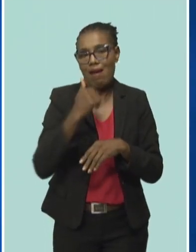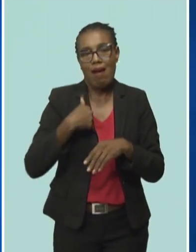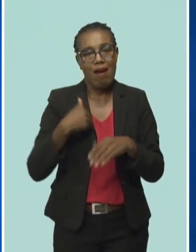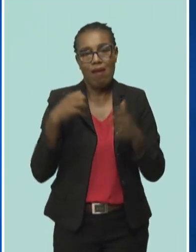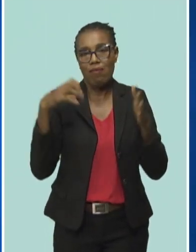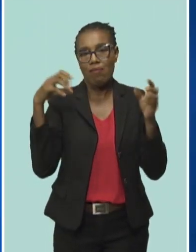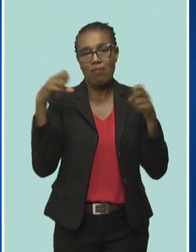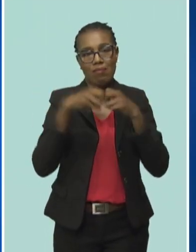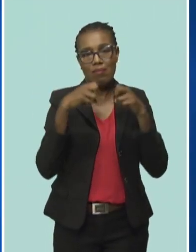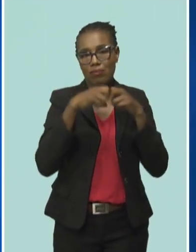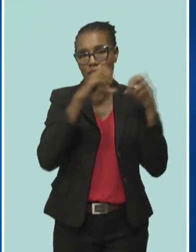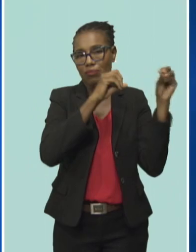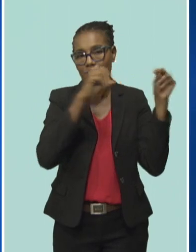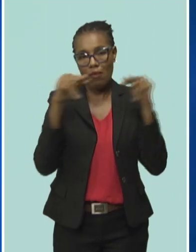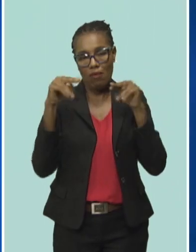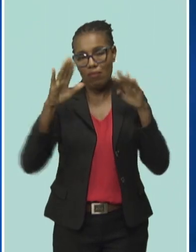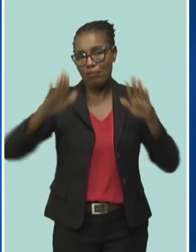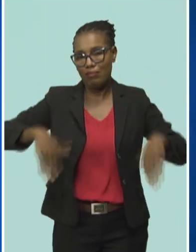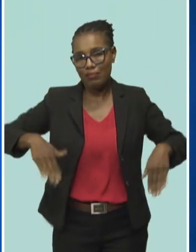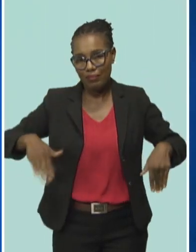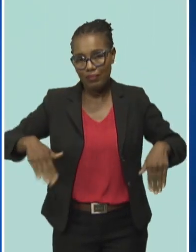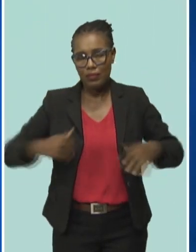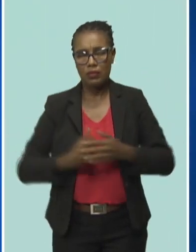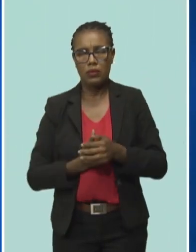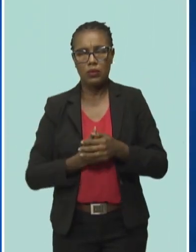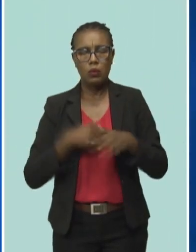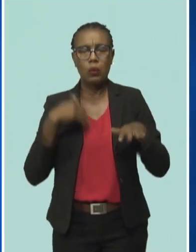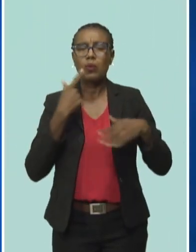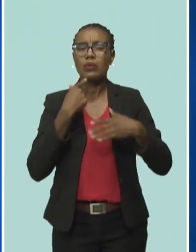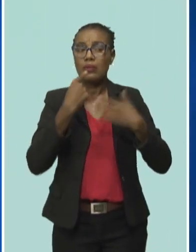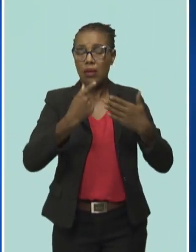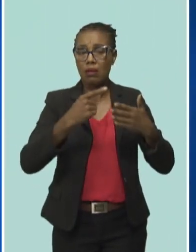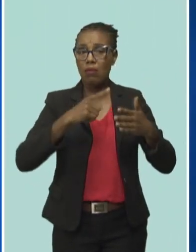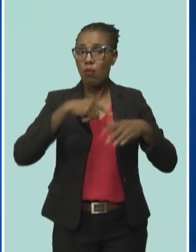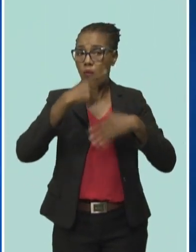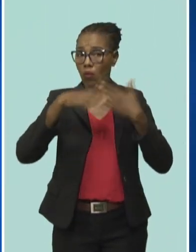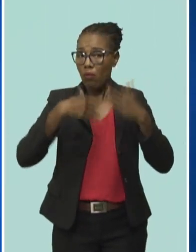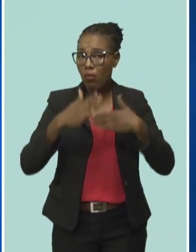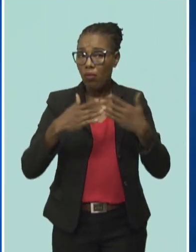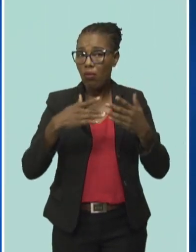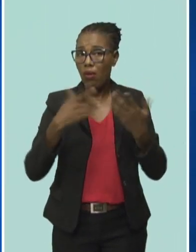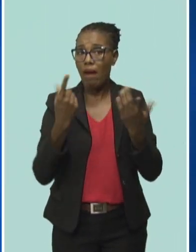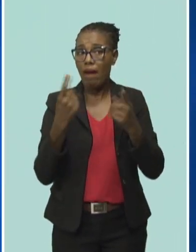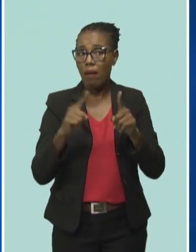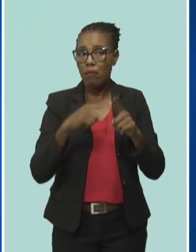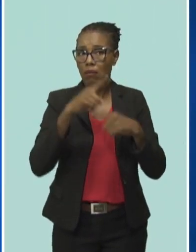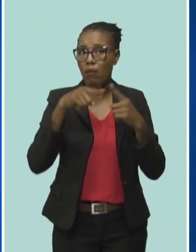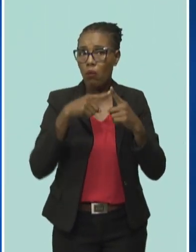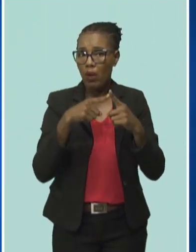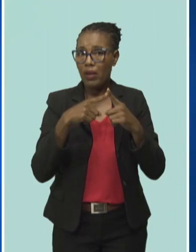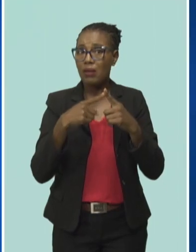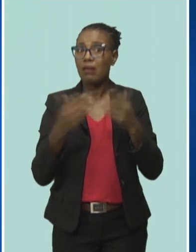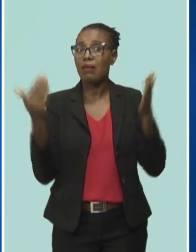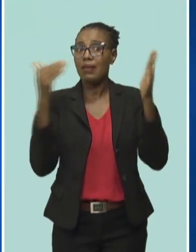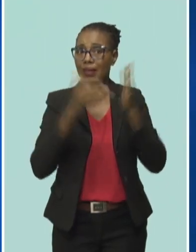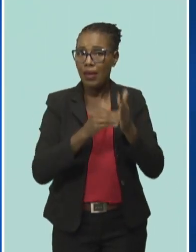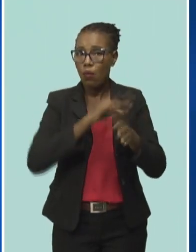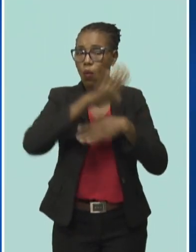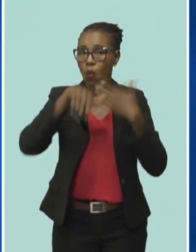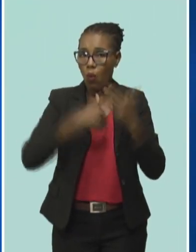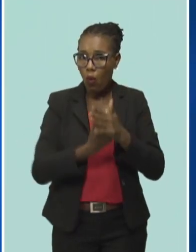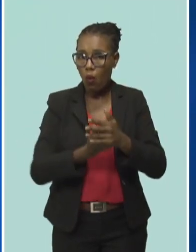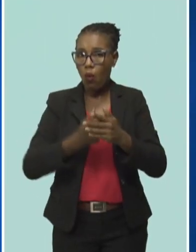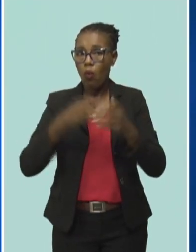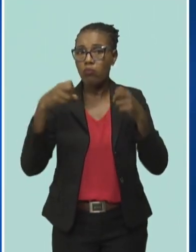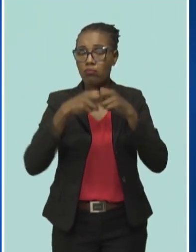and the expectation for them of when that power can be restored? Well, let me start with the latter half. expect that within the